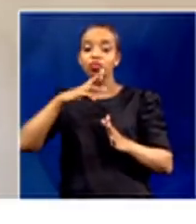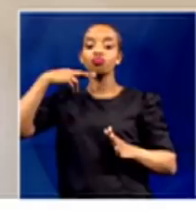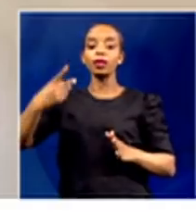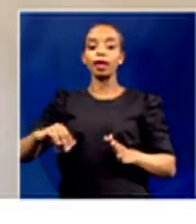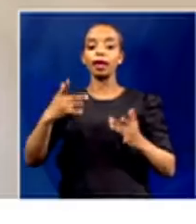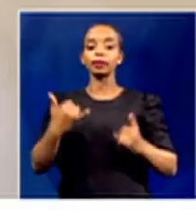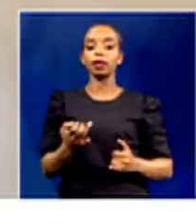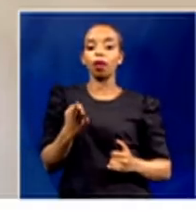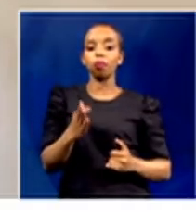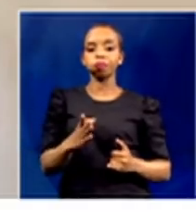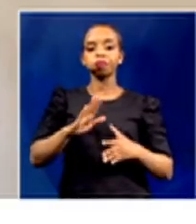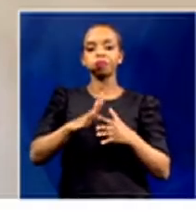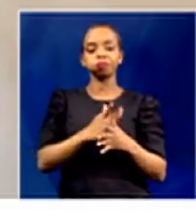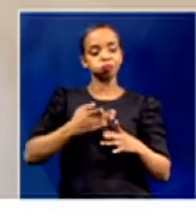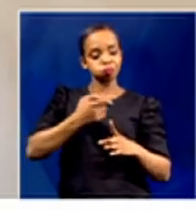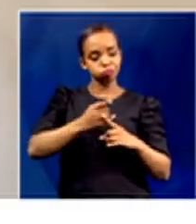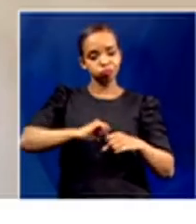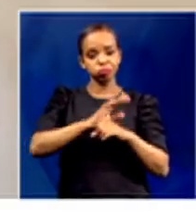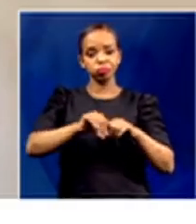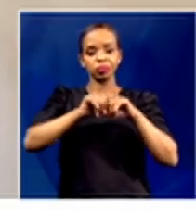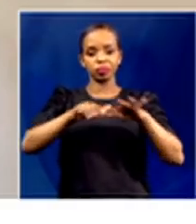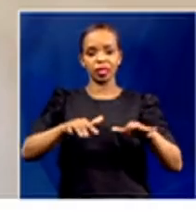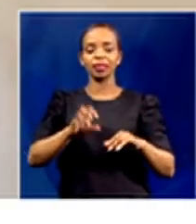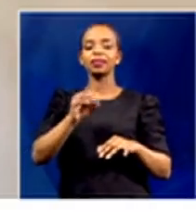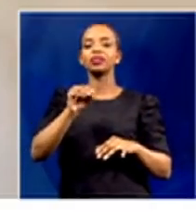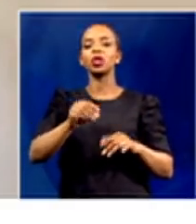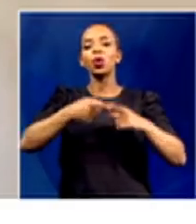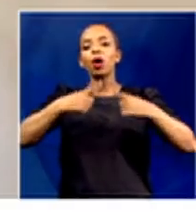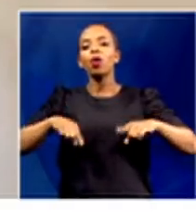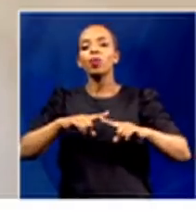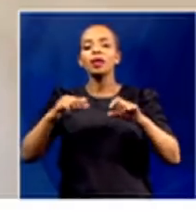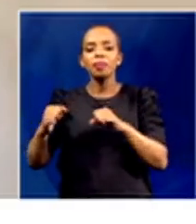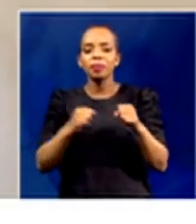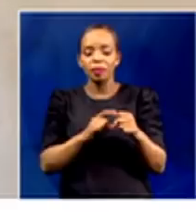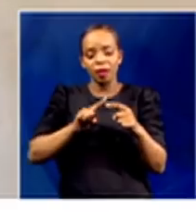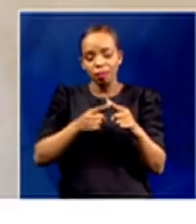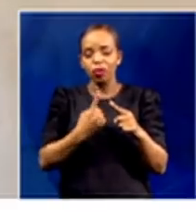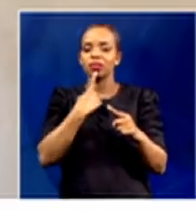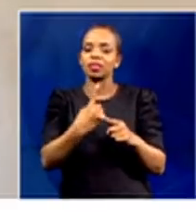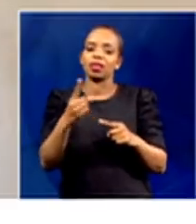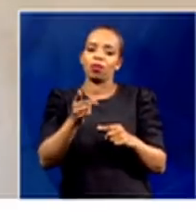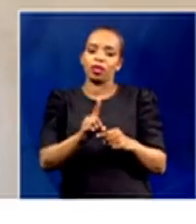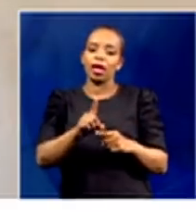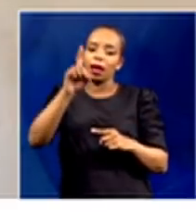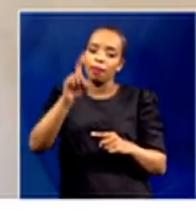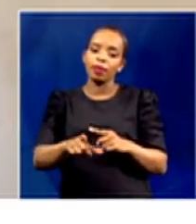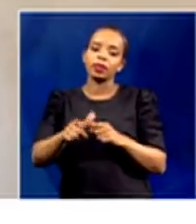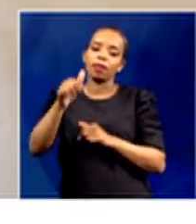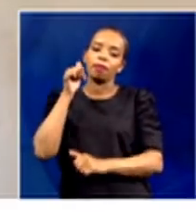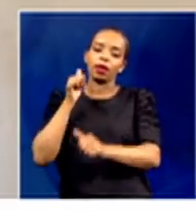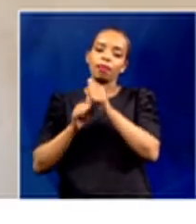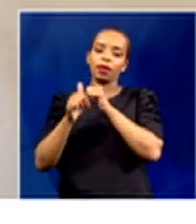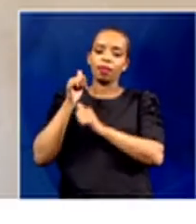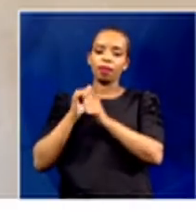COVID-19. So we are still emphasizing the point to say that let's go back to discussing how we can assist